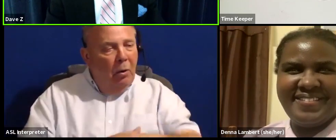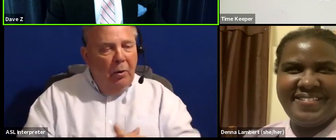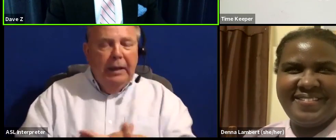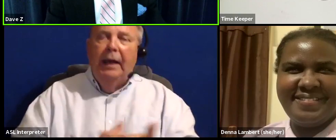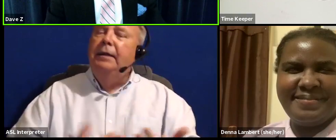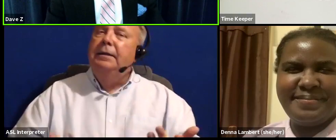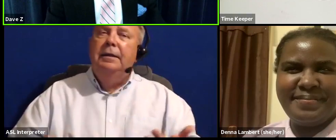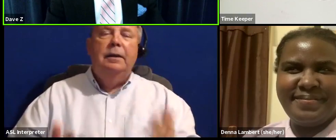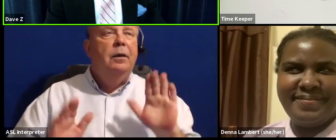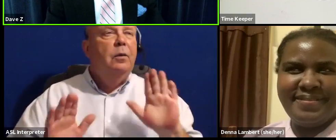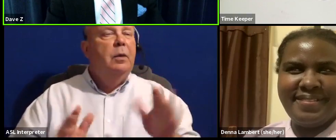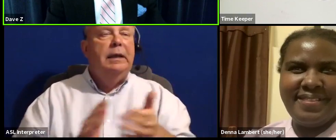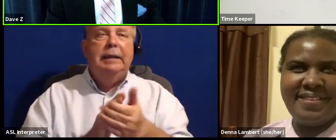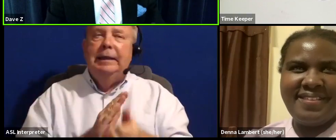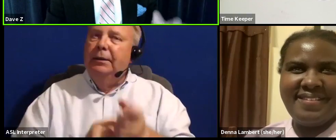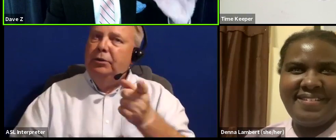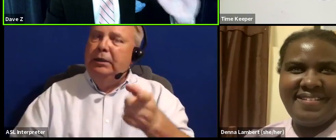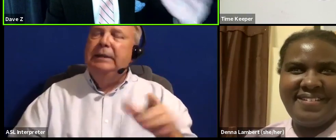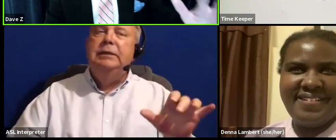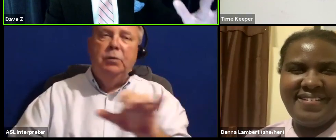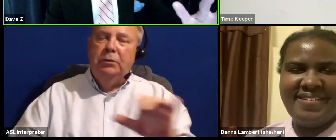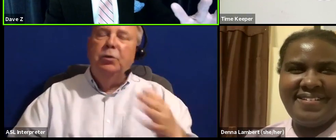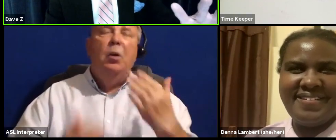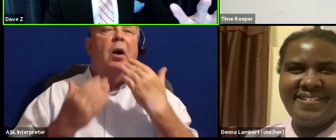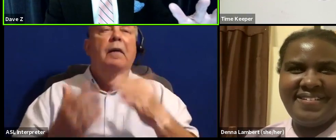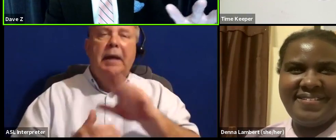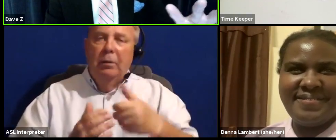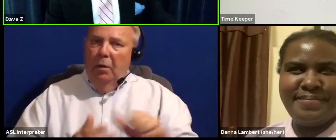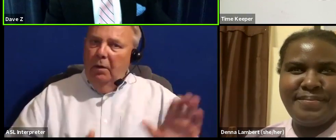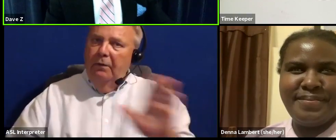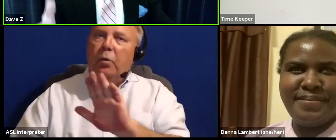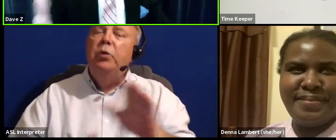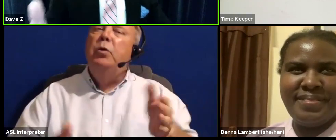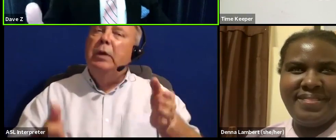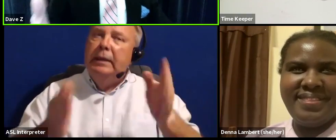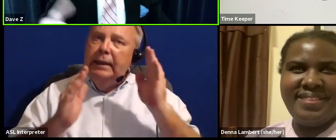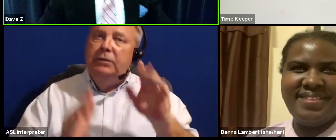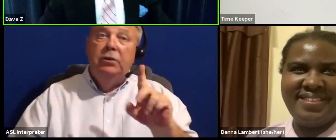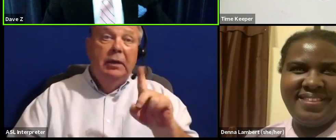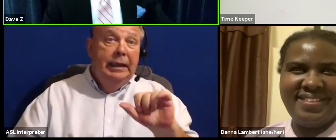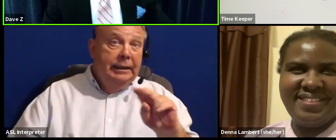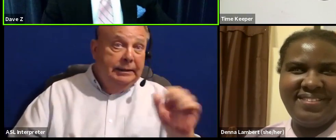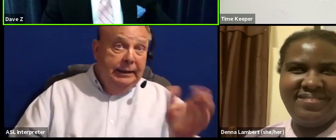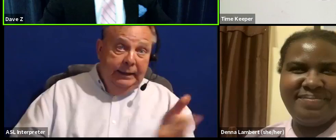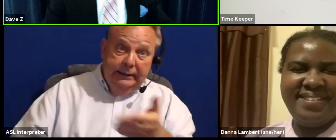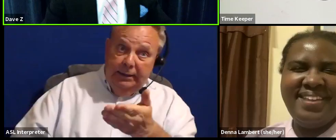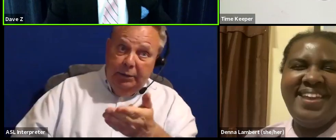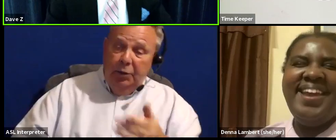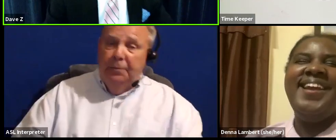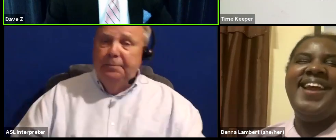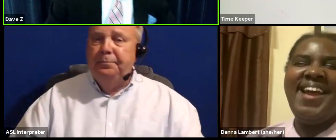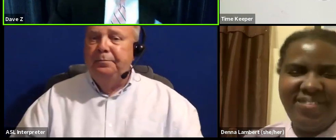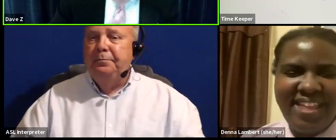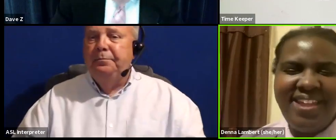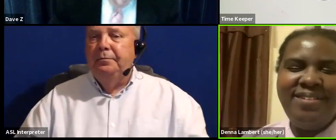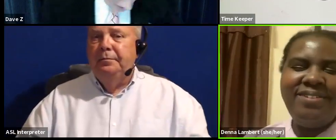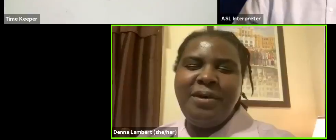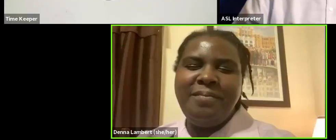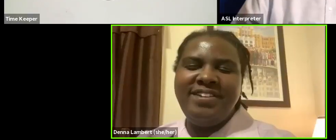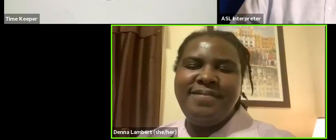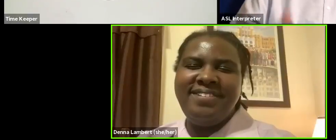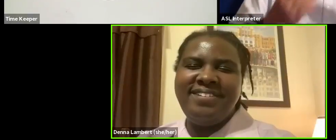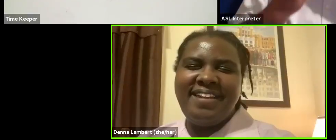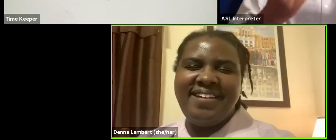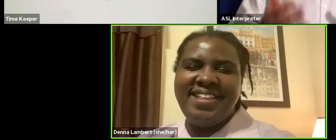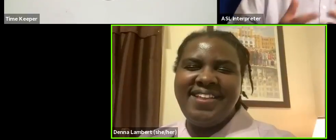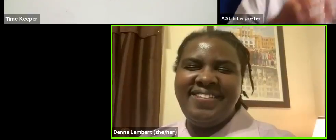What a talent she is as well. So I thank you all for your attention. And Dina, it's up to you now. Oh, thank you